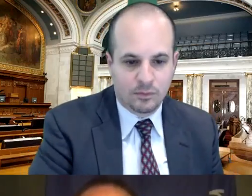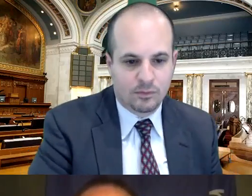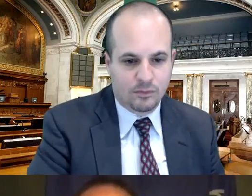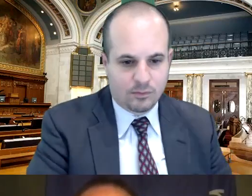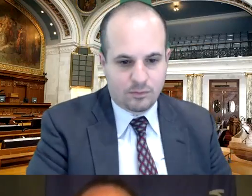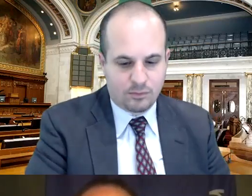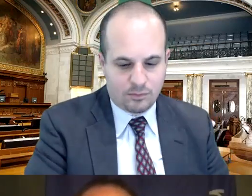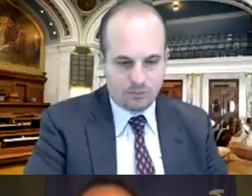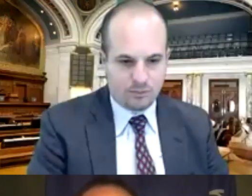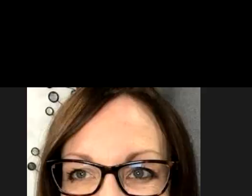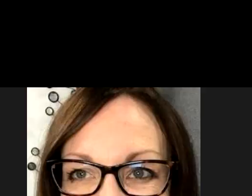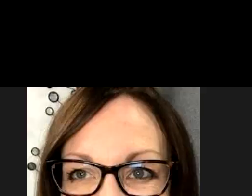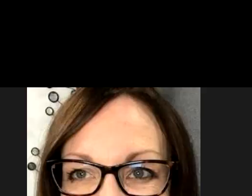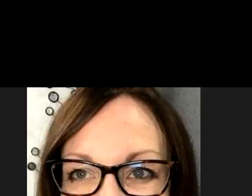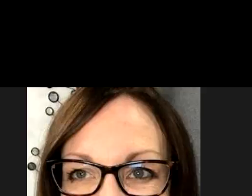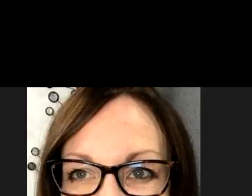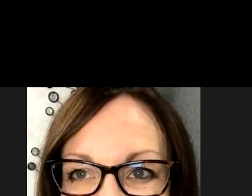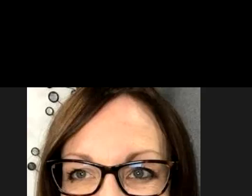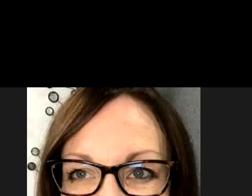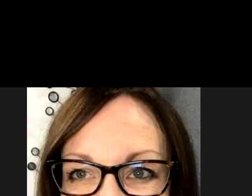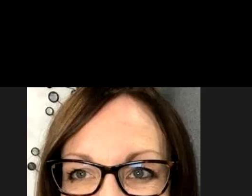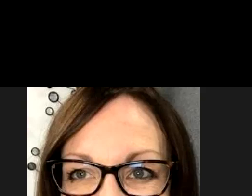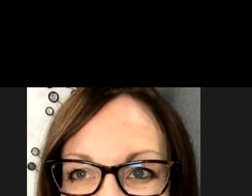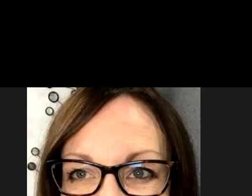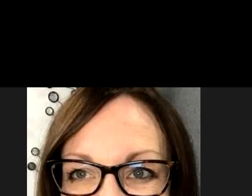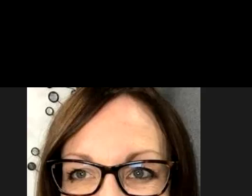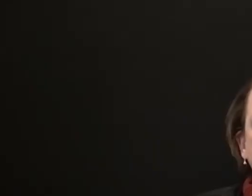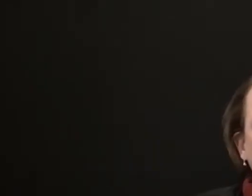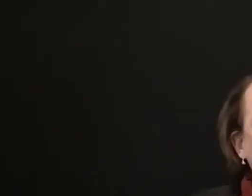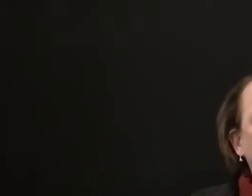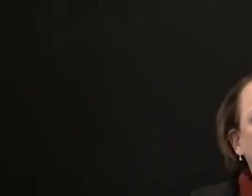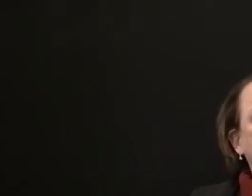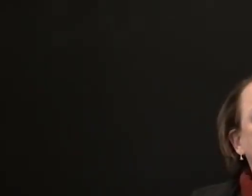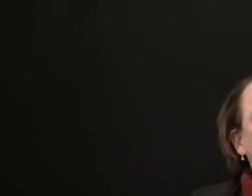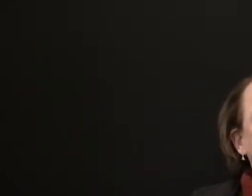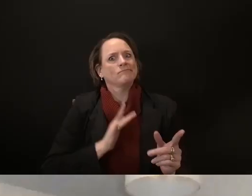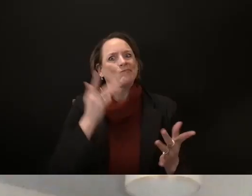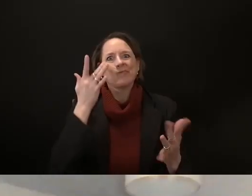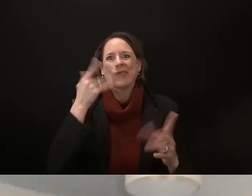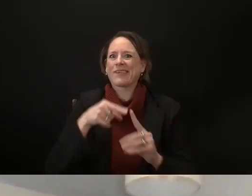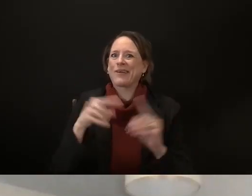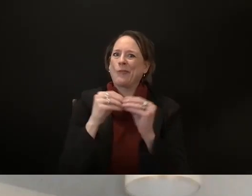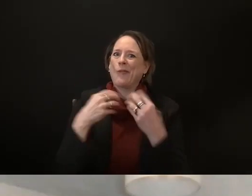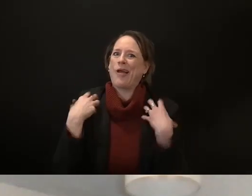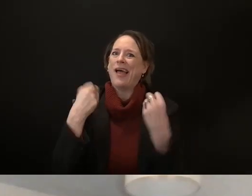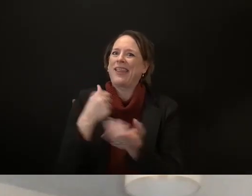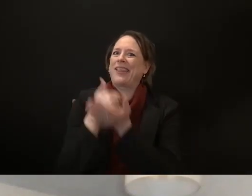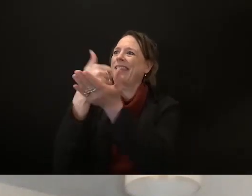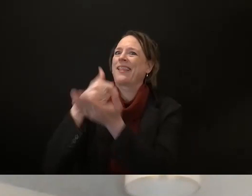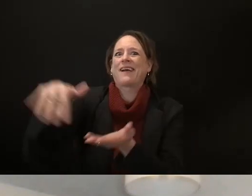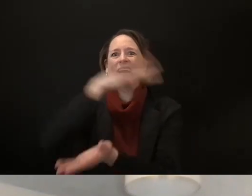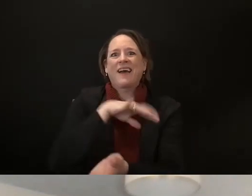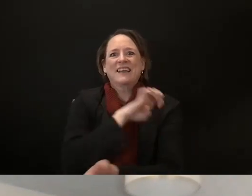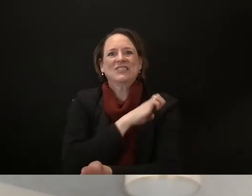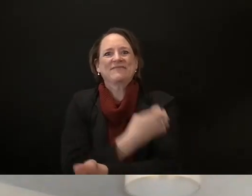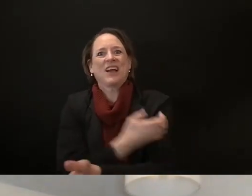um that's the last projection say we've got nine years uh before stuff really gets bad and really gets irreversible so uh